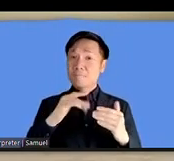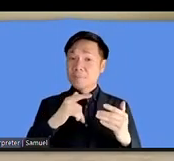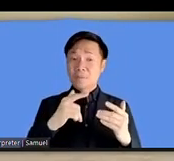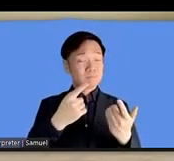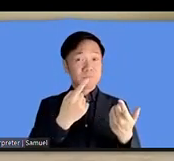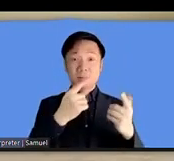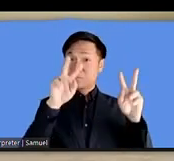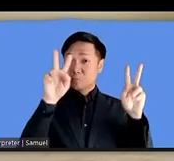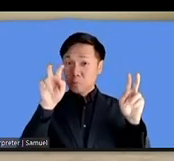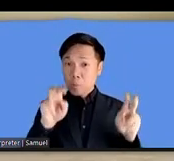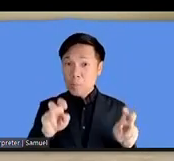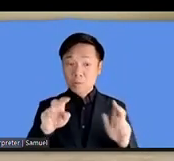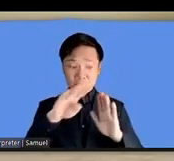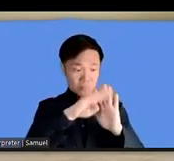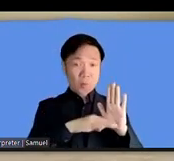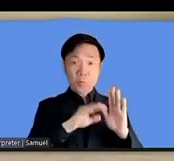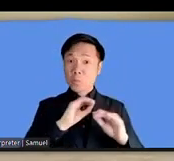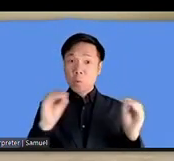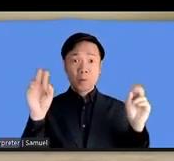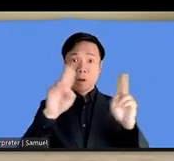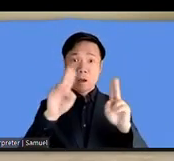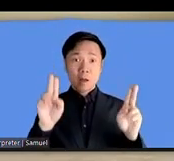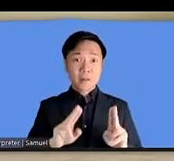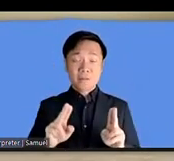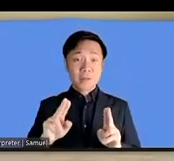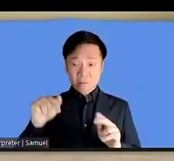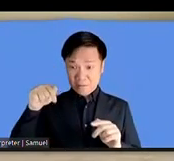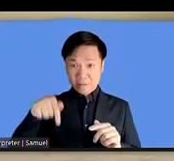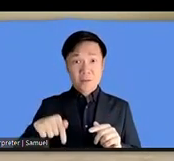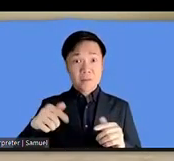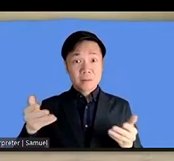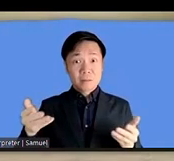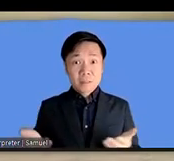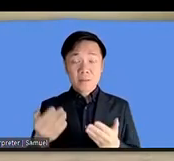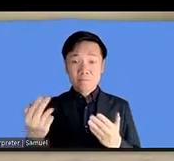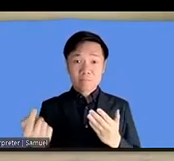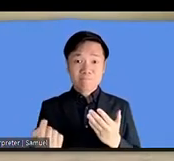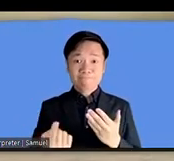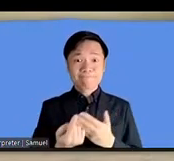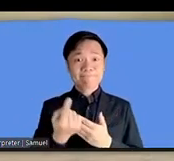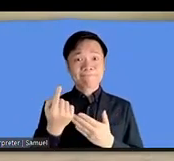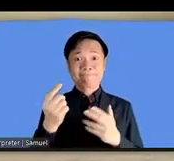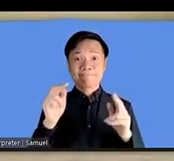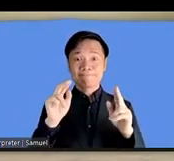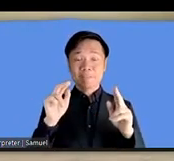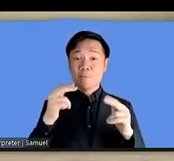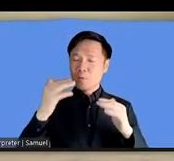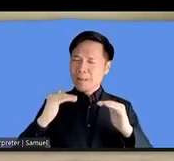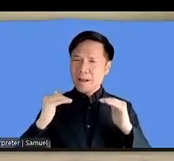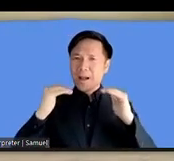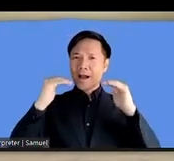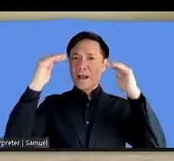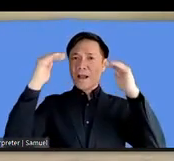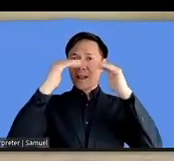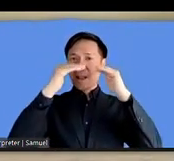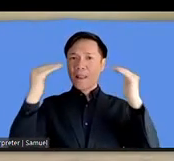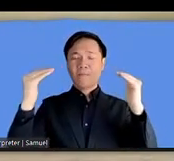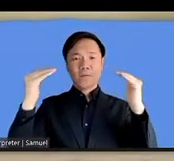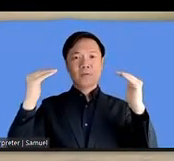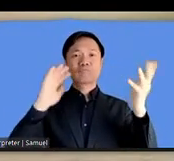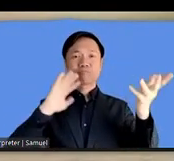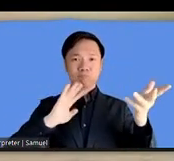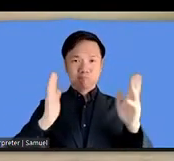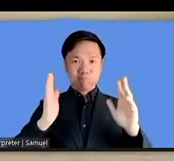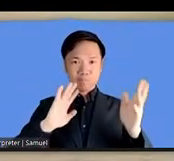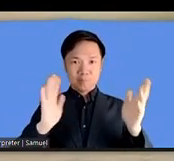language that sign language was only available for the high level sessions and for the